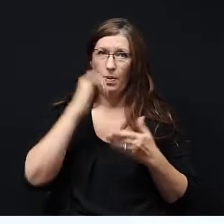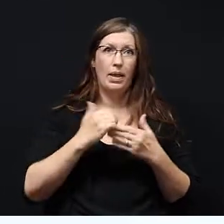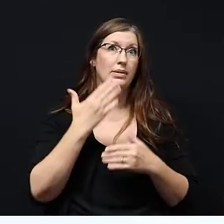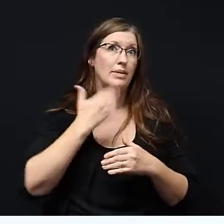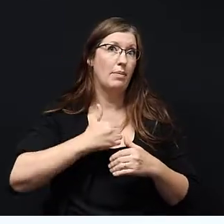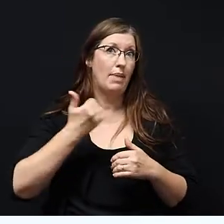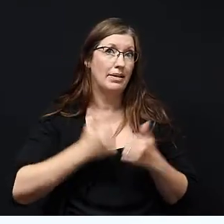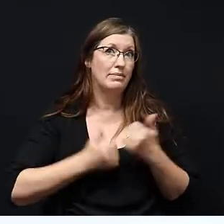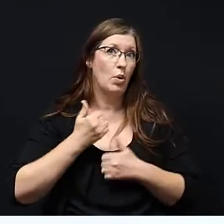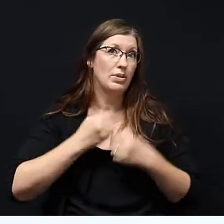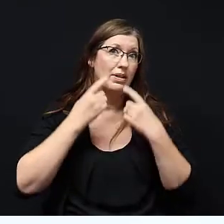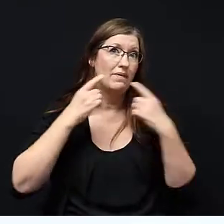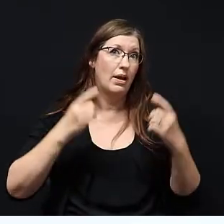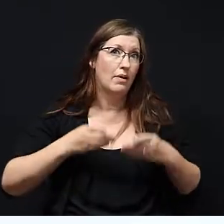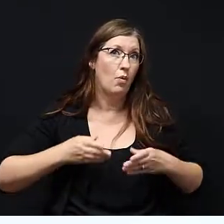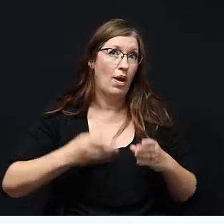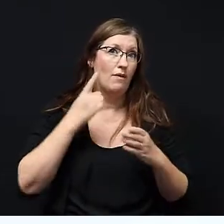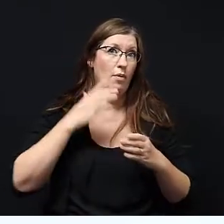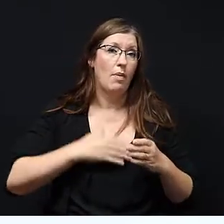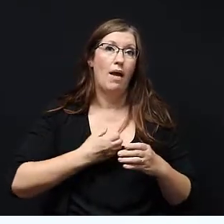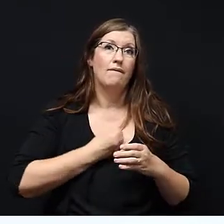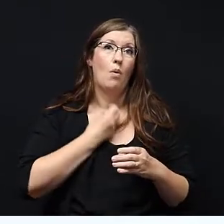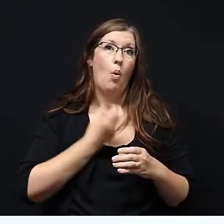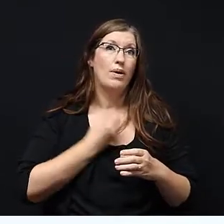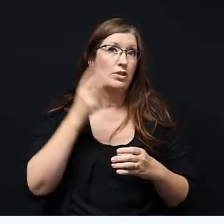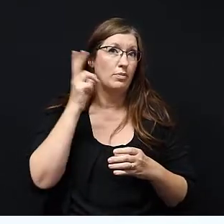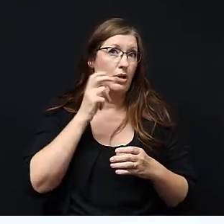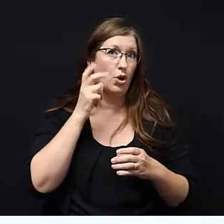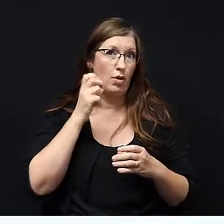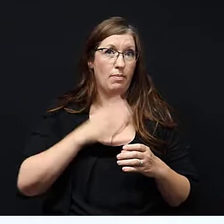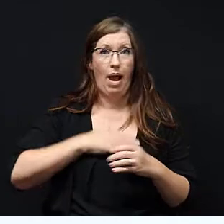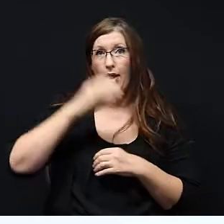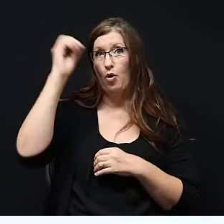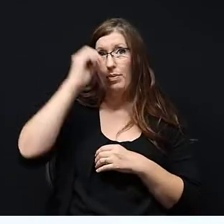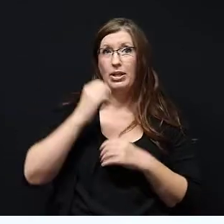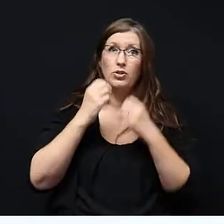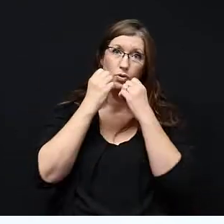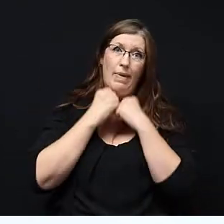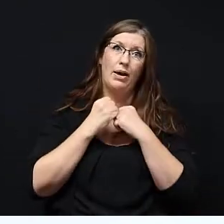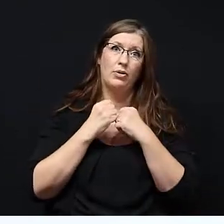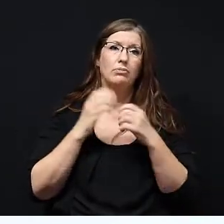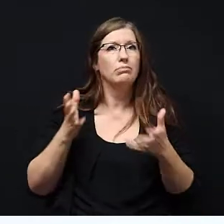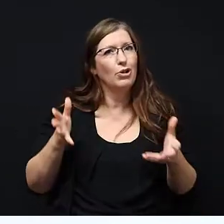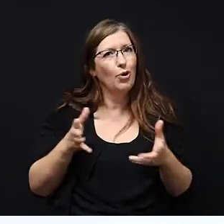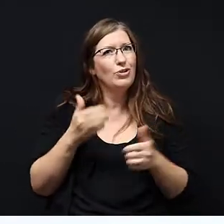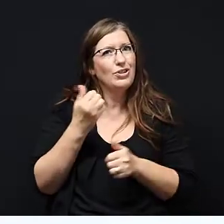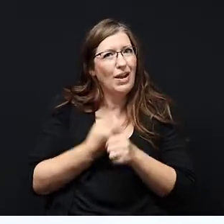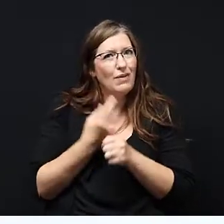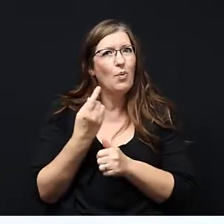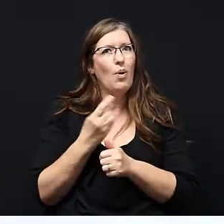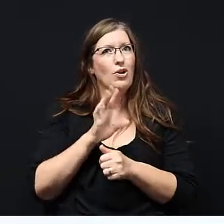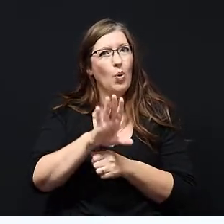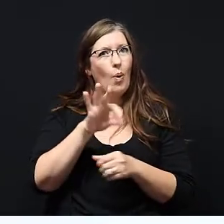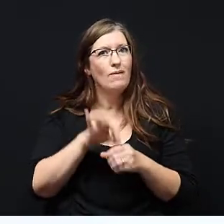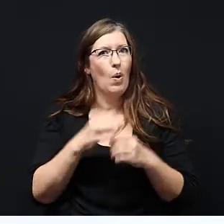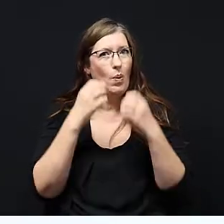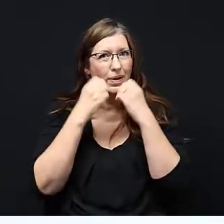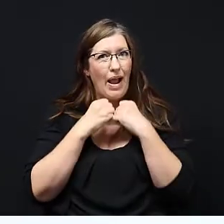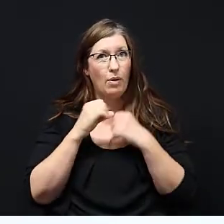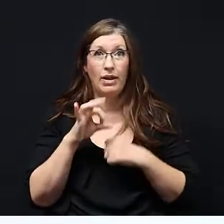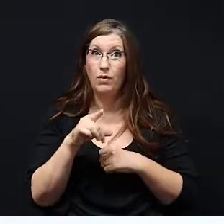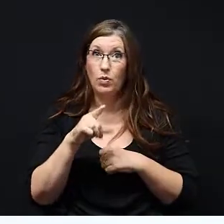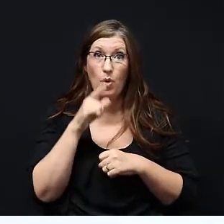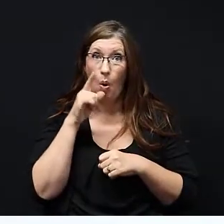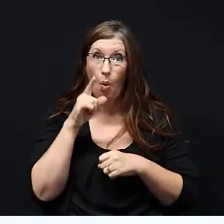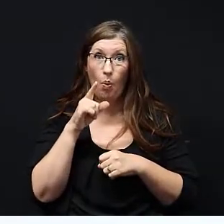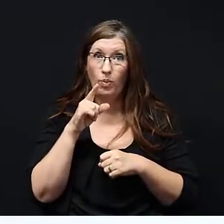I know it's the best and most effective way for my voice to be heard, for my opinions to matter. So I encourage everyone, your vote